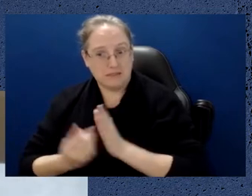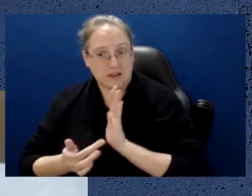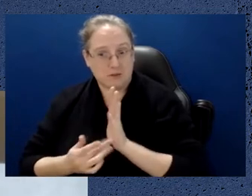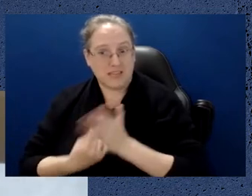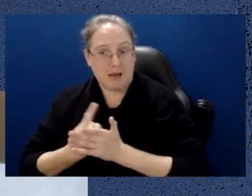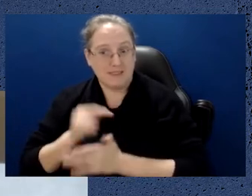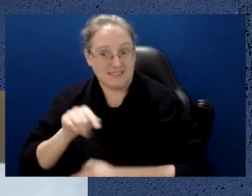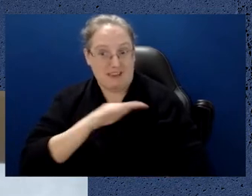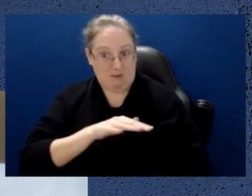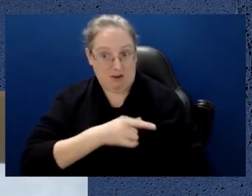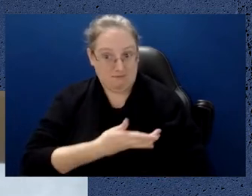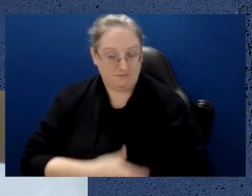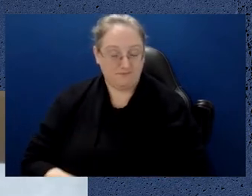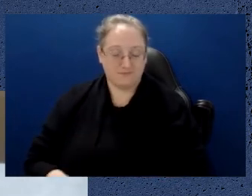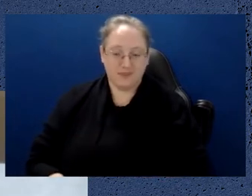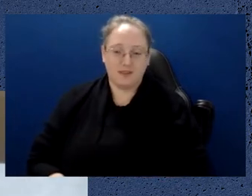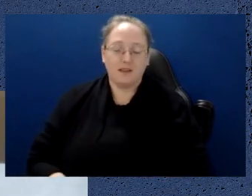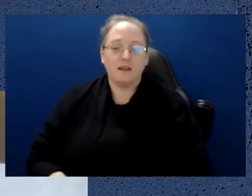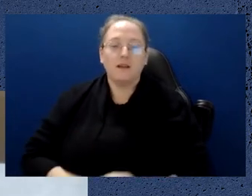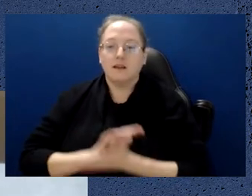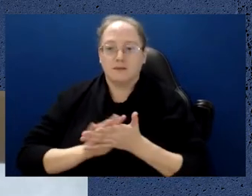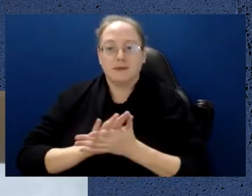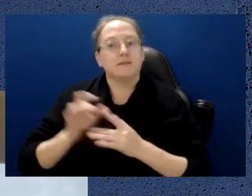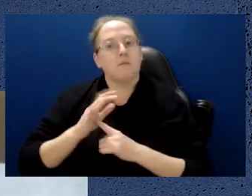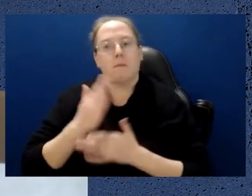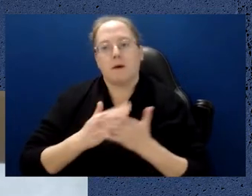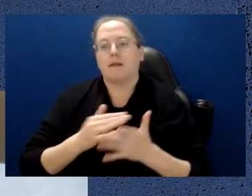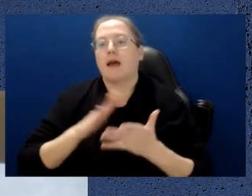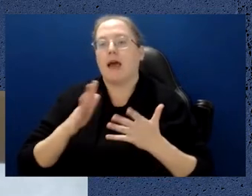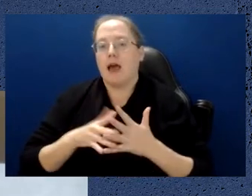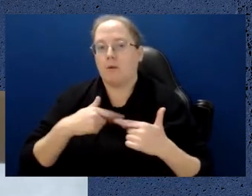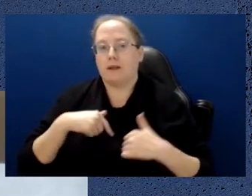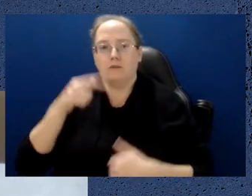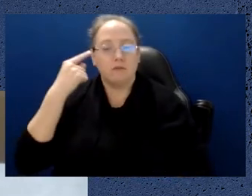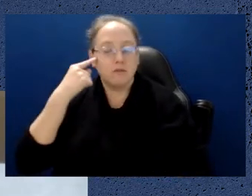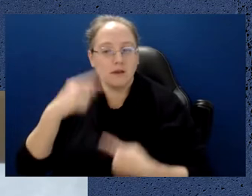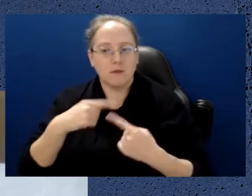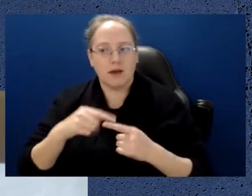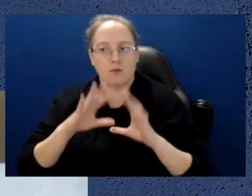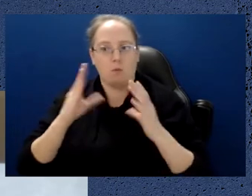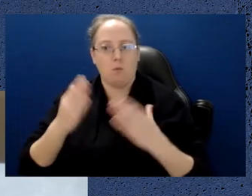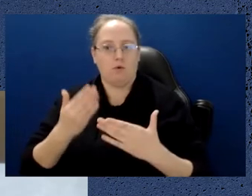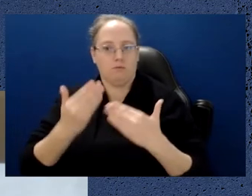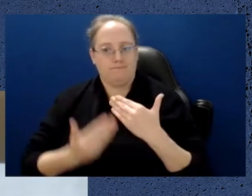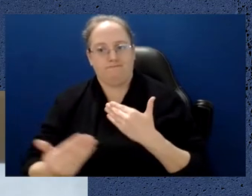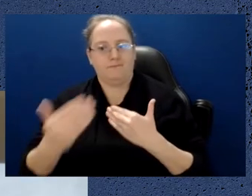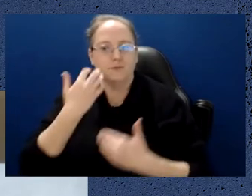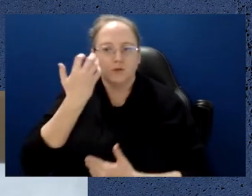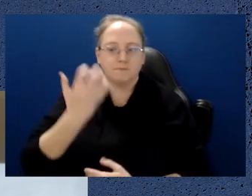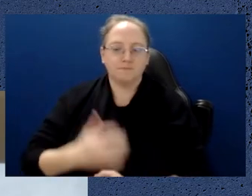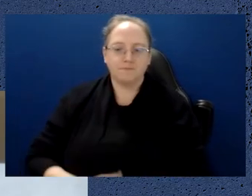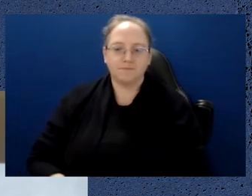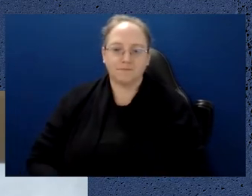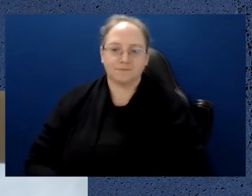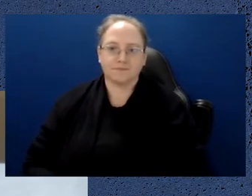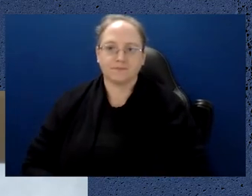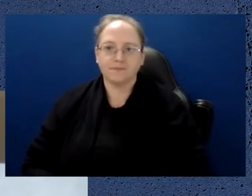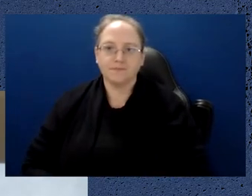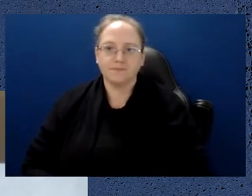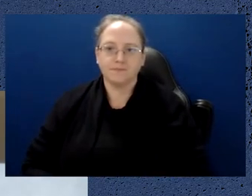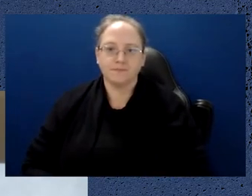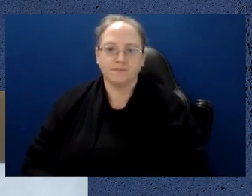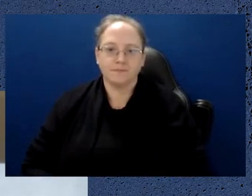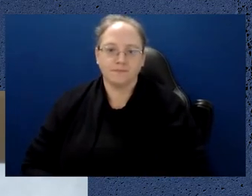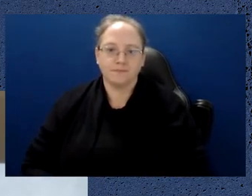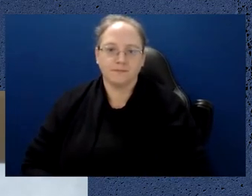And that means that it's an important part of the way that we need to think about our world going forward. And they